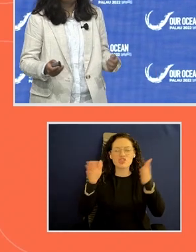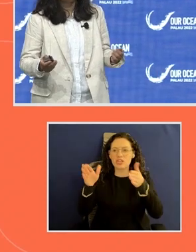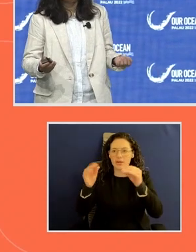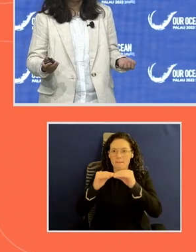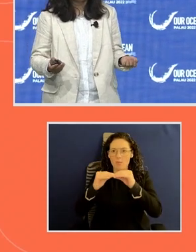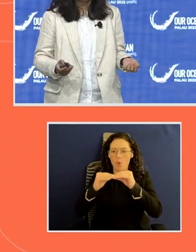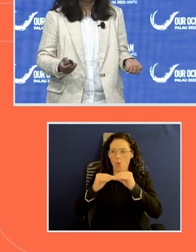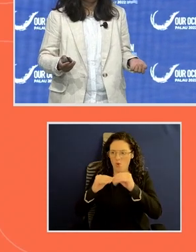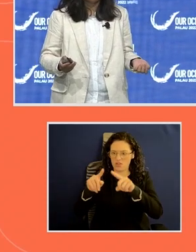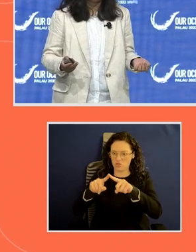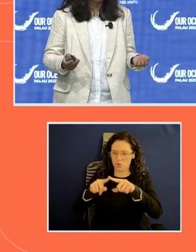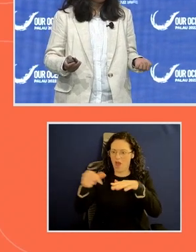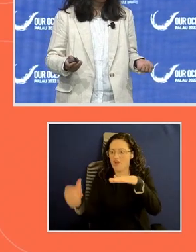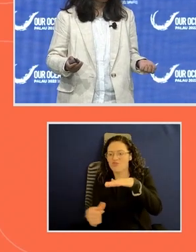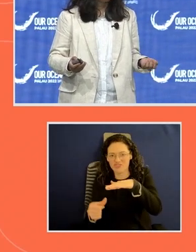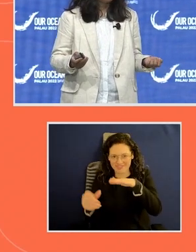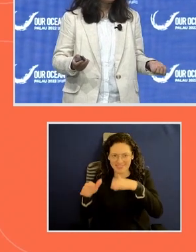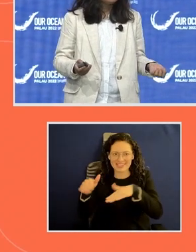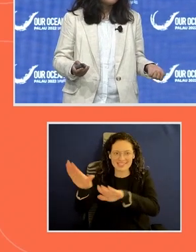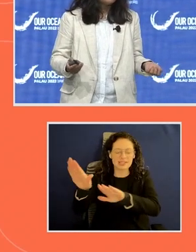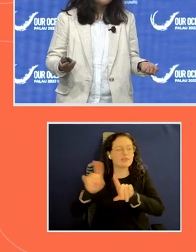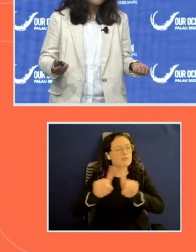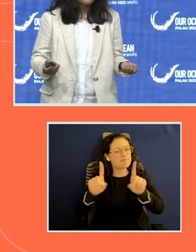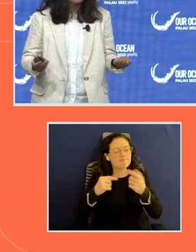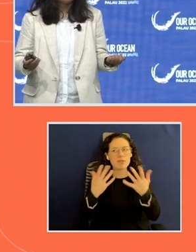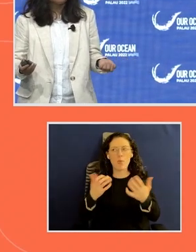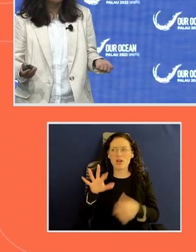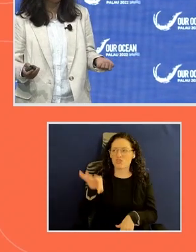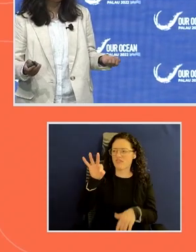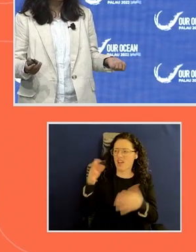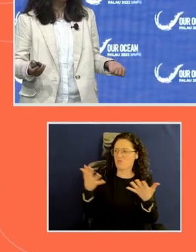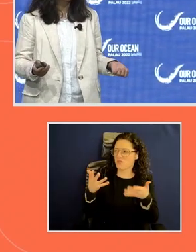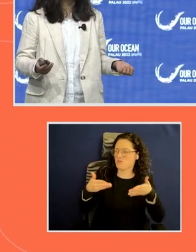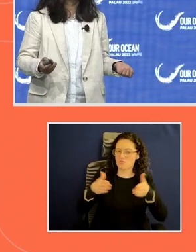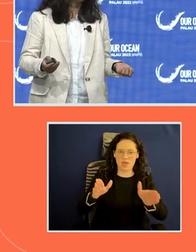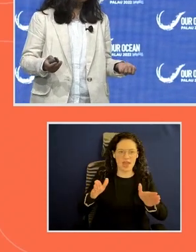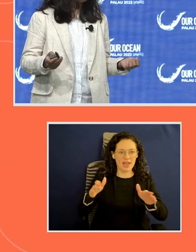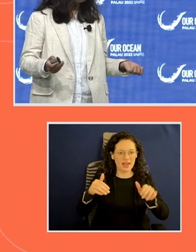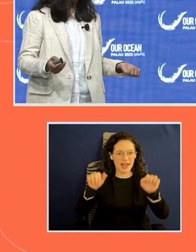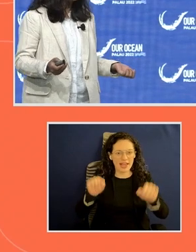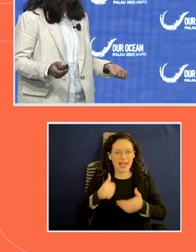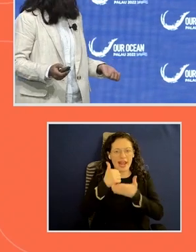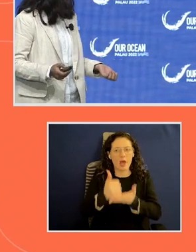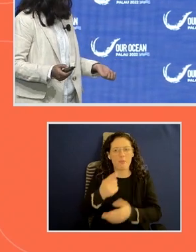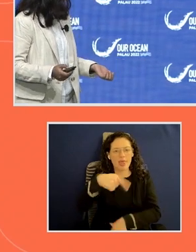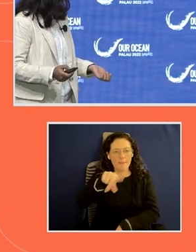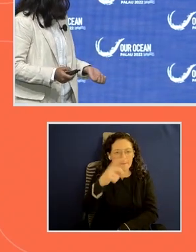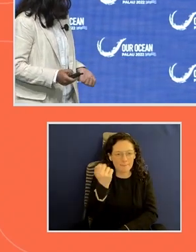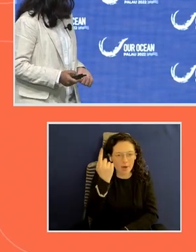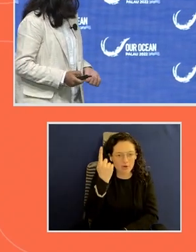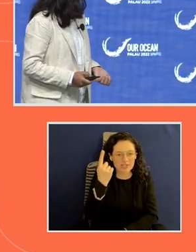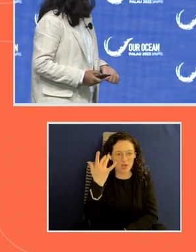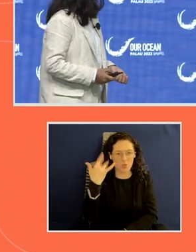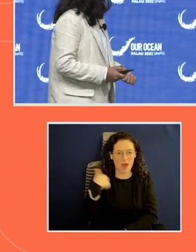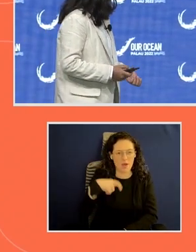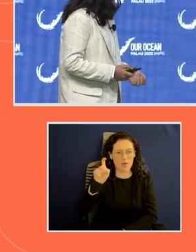But I wanted to find a way to help my country understand our blue treasures and why we must protect it.